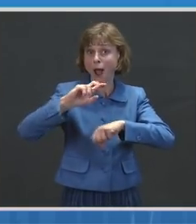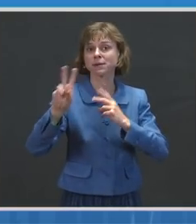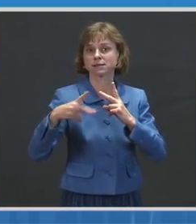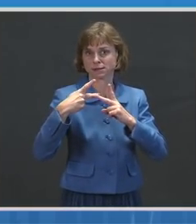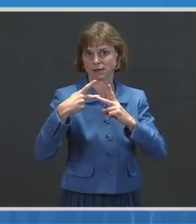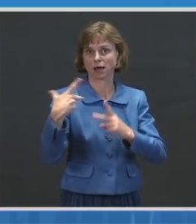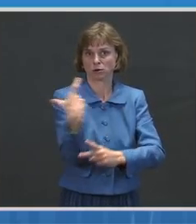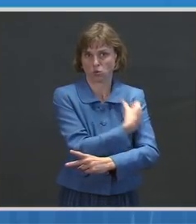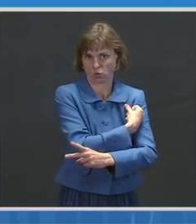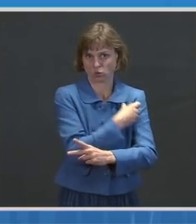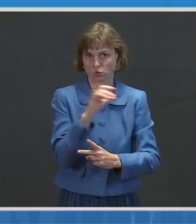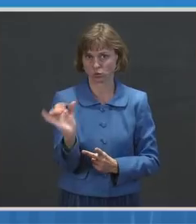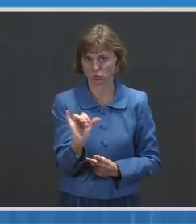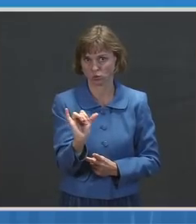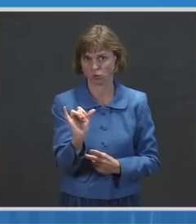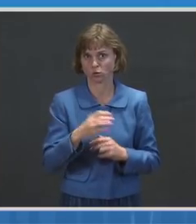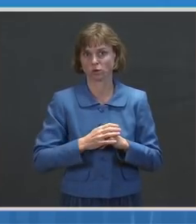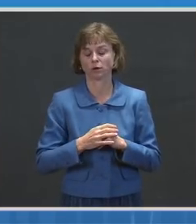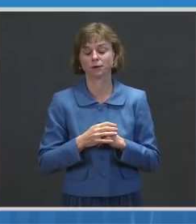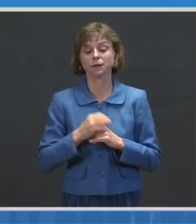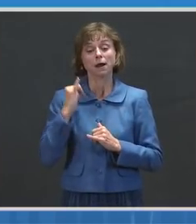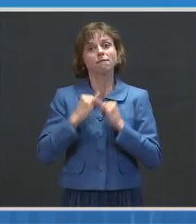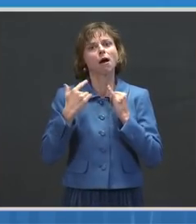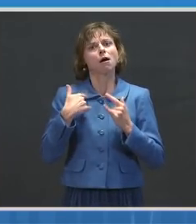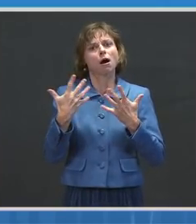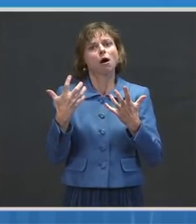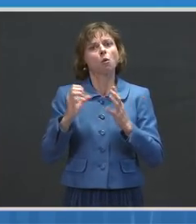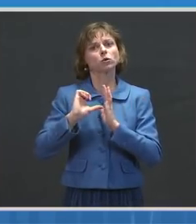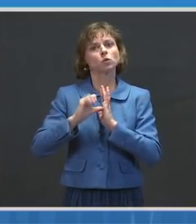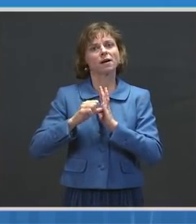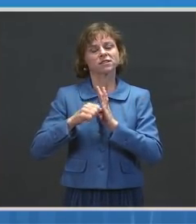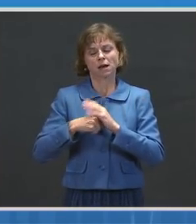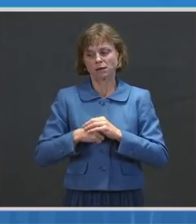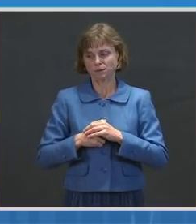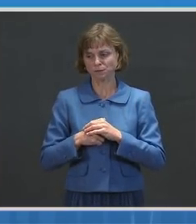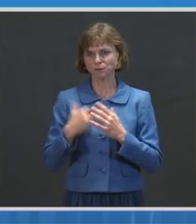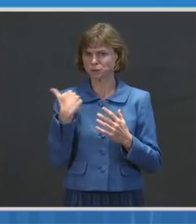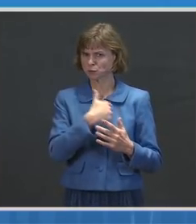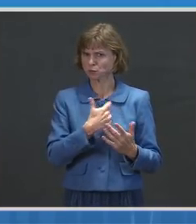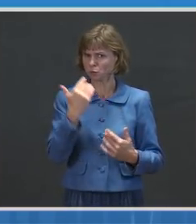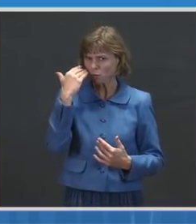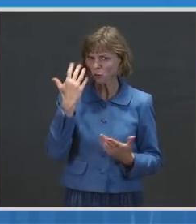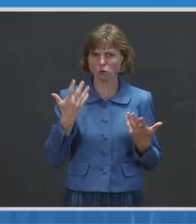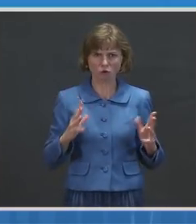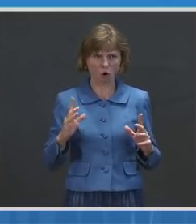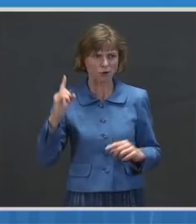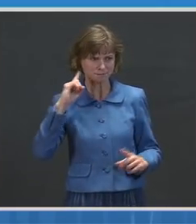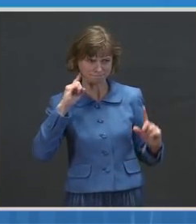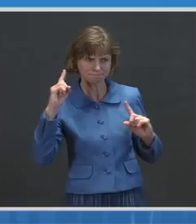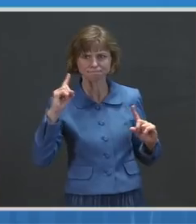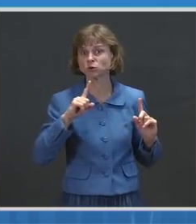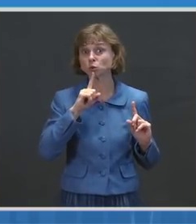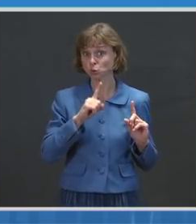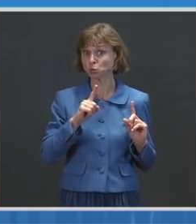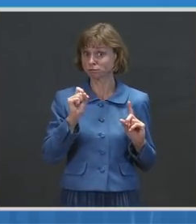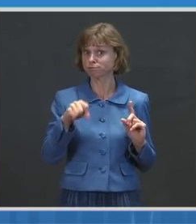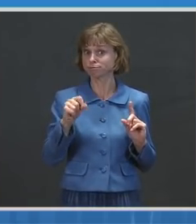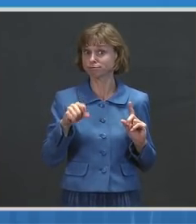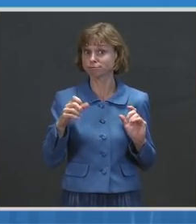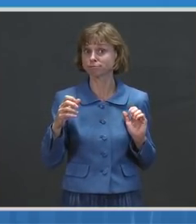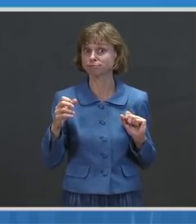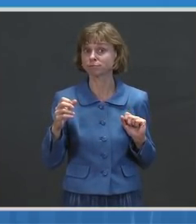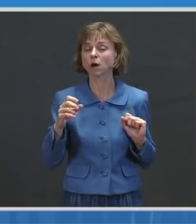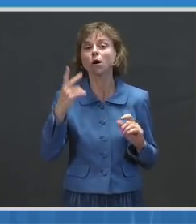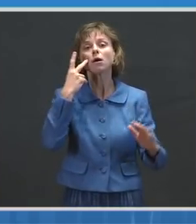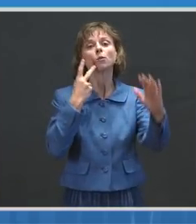And finally, one thing I want to emphasize, as we know and we've heard, and it's true, that the projection is